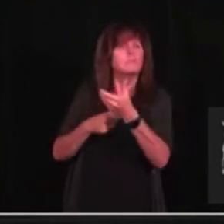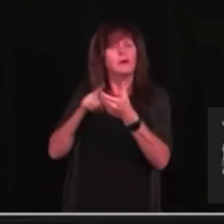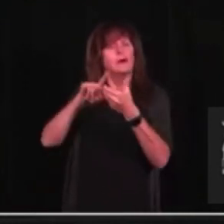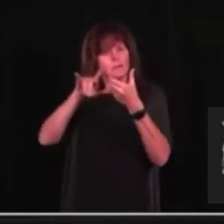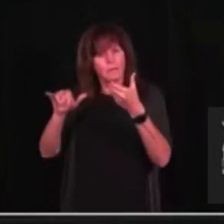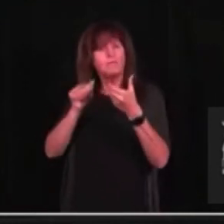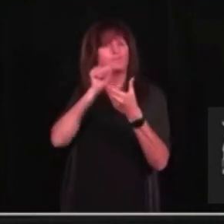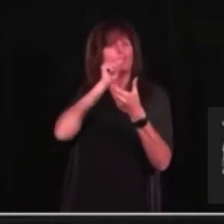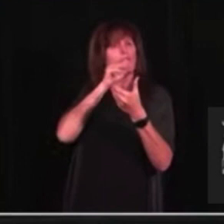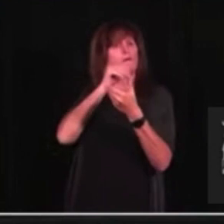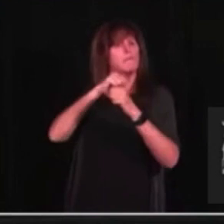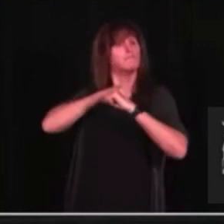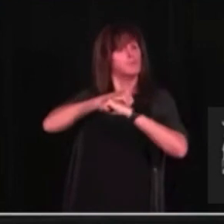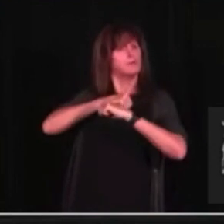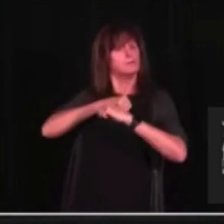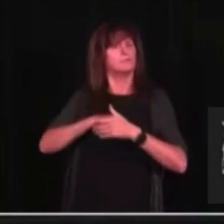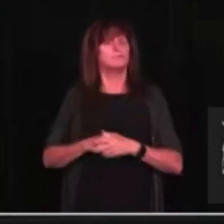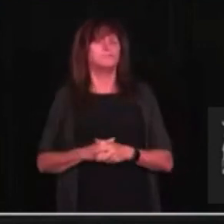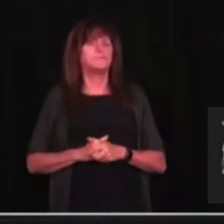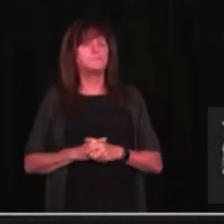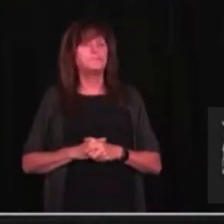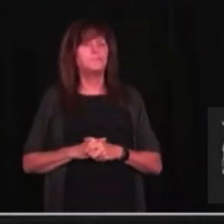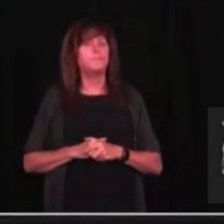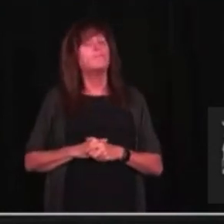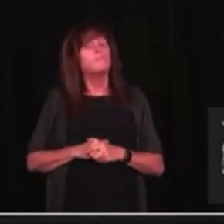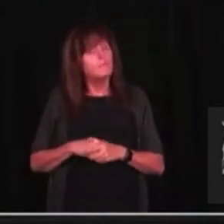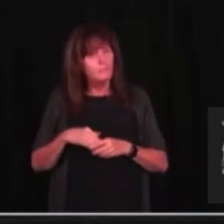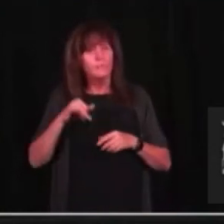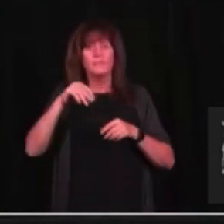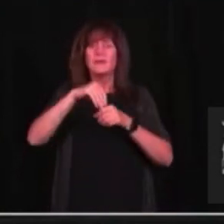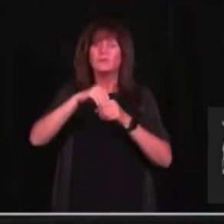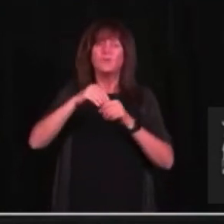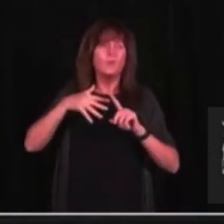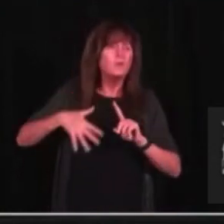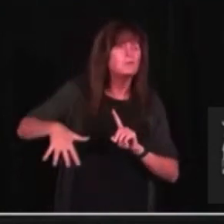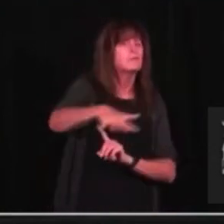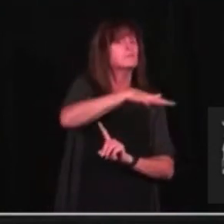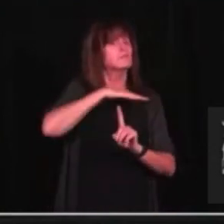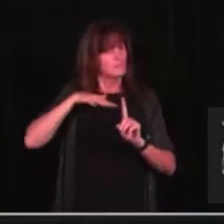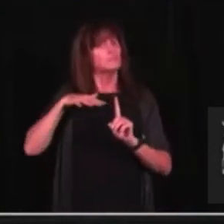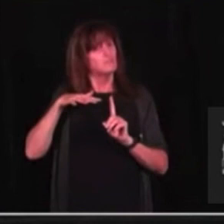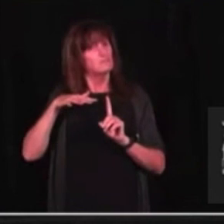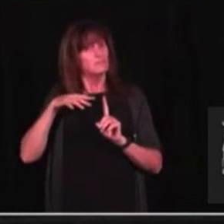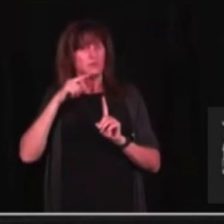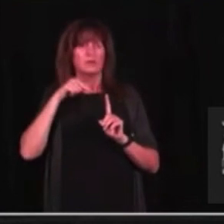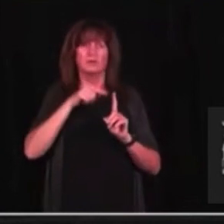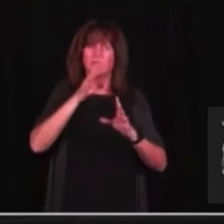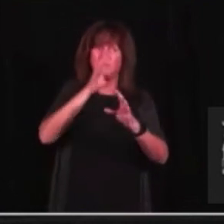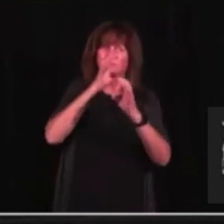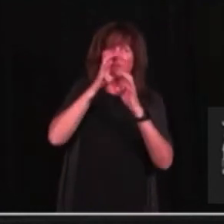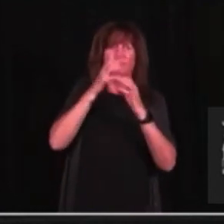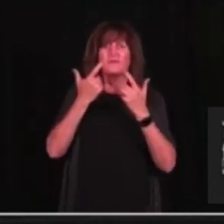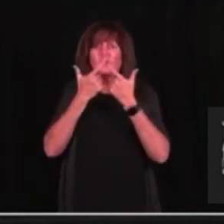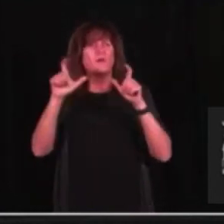will focus on indoor settings with restrictions. Including those where there are larger numbers of people and where face coverings